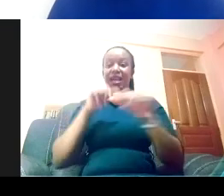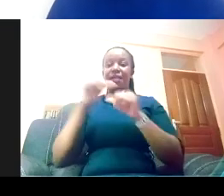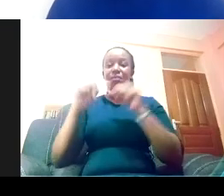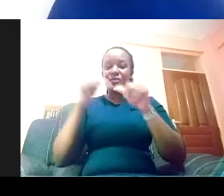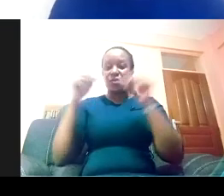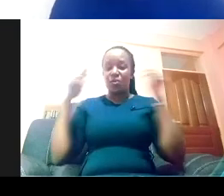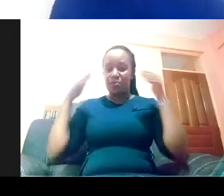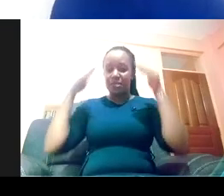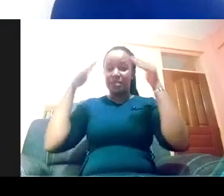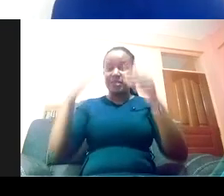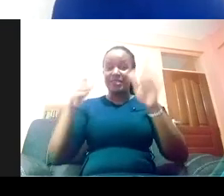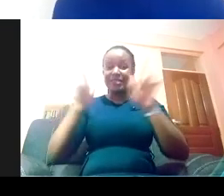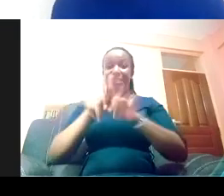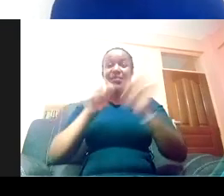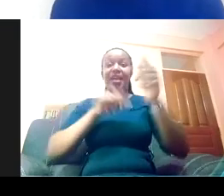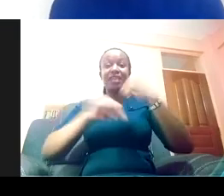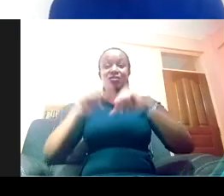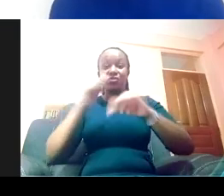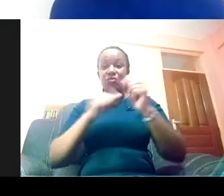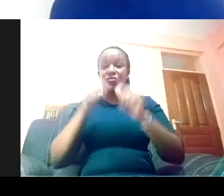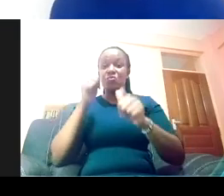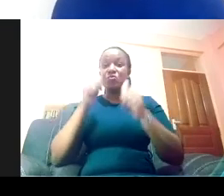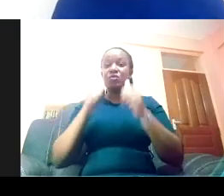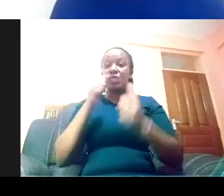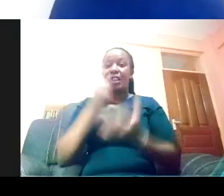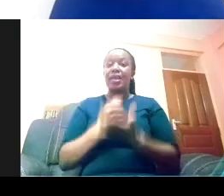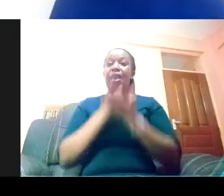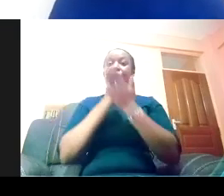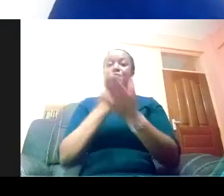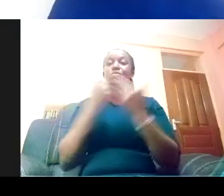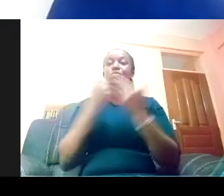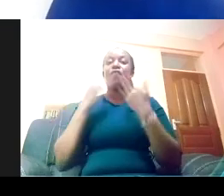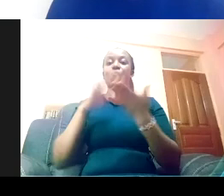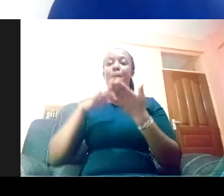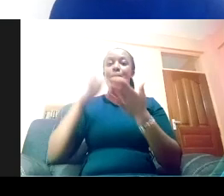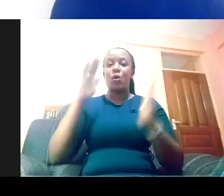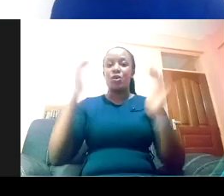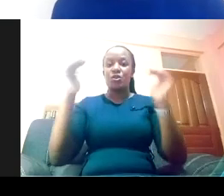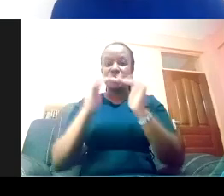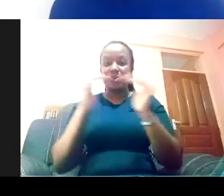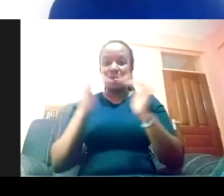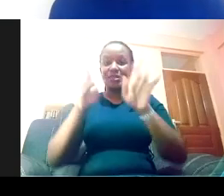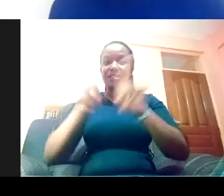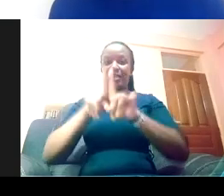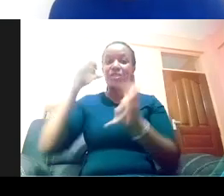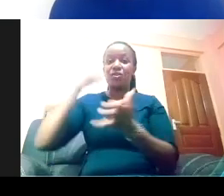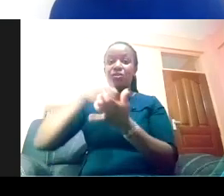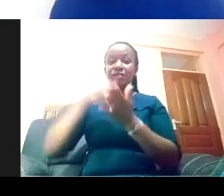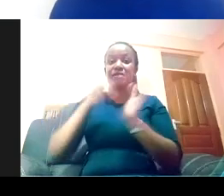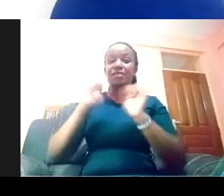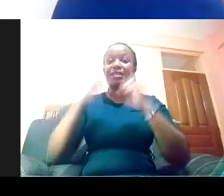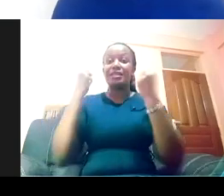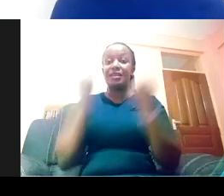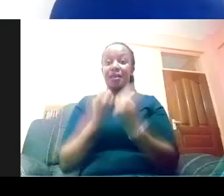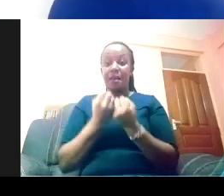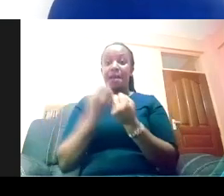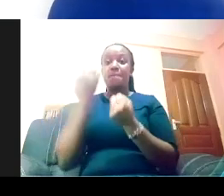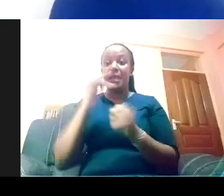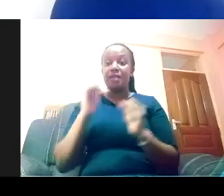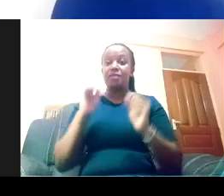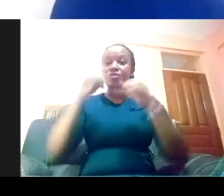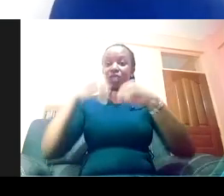actions to help build a more equitable and inclusive society by raising living standards across its value chain